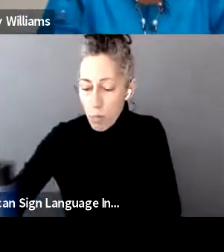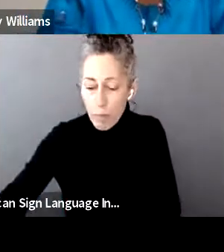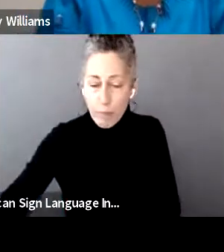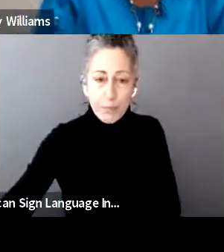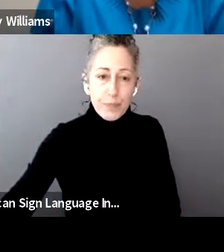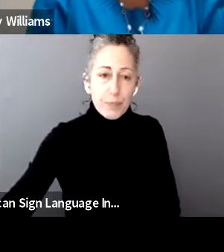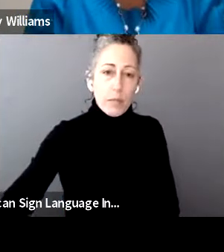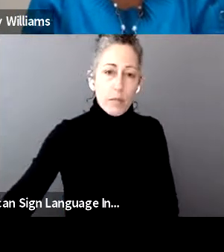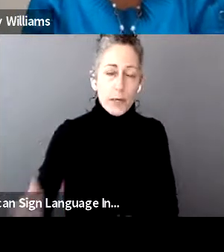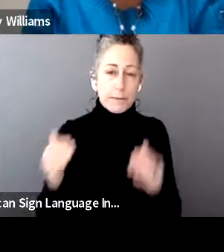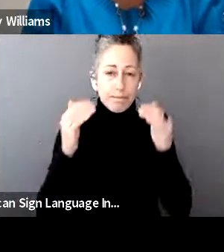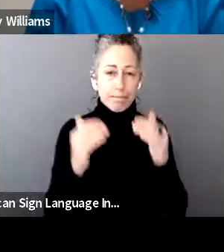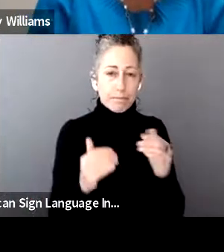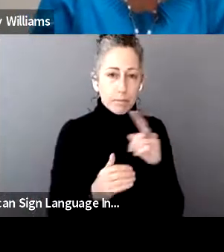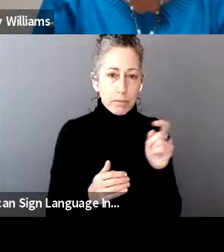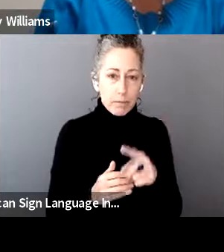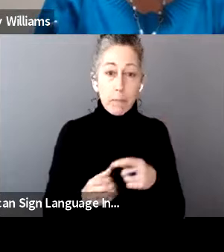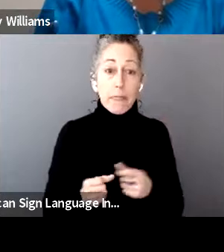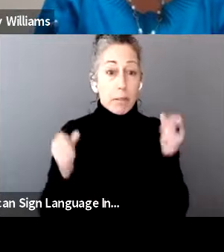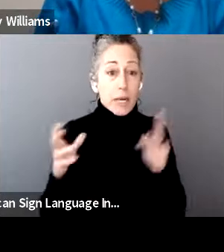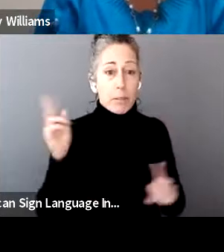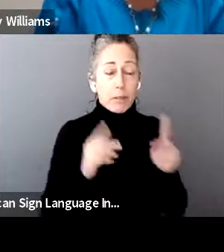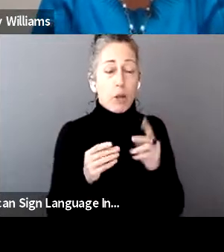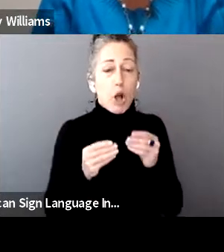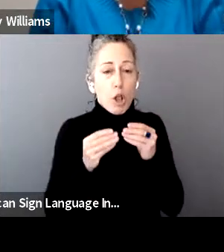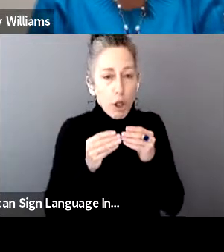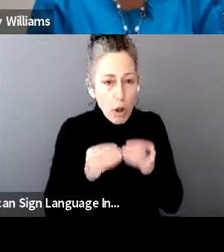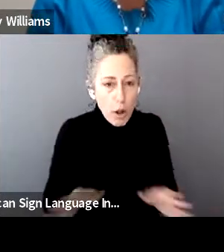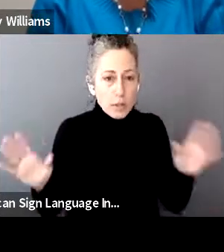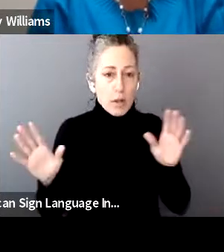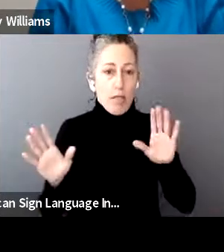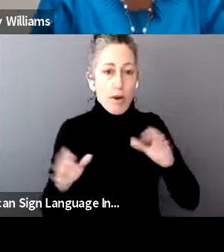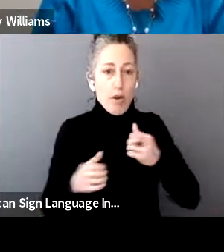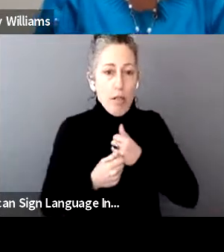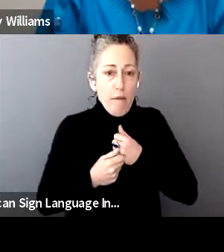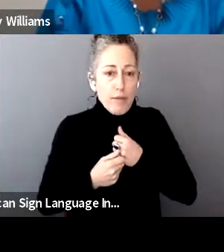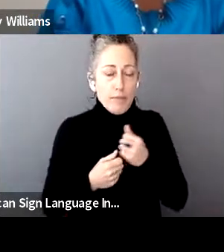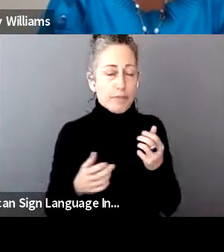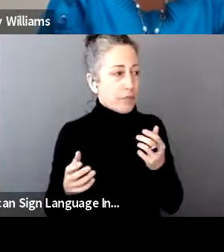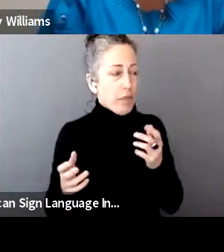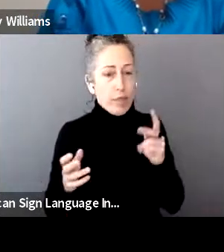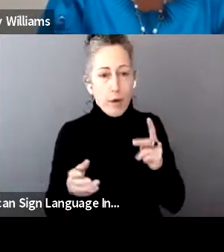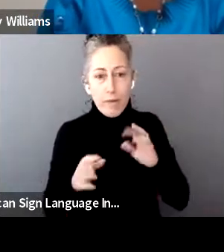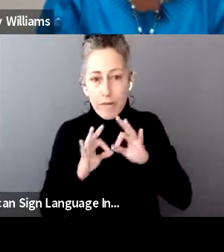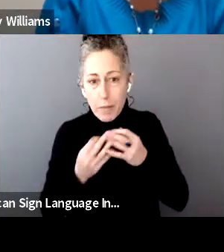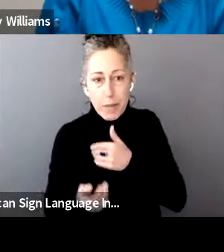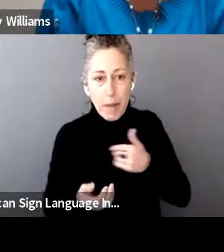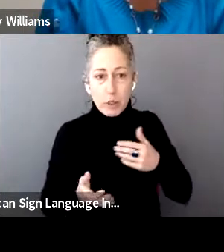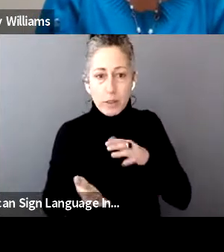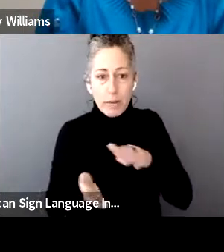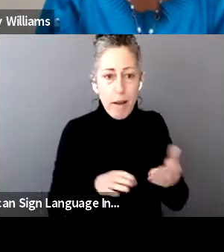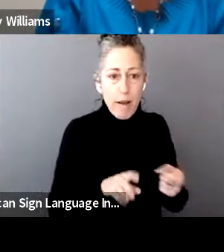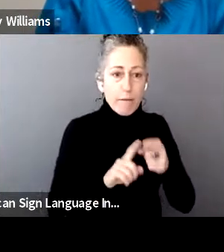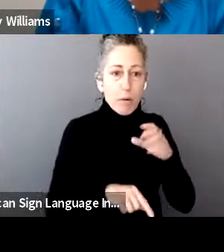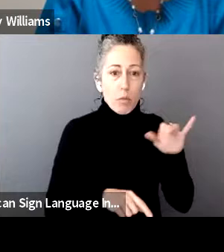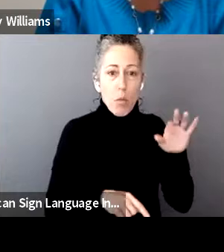we know that a lot of lives were lost. And this question is, um, someone say that they had several family members that passed